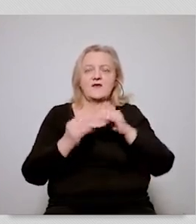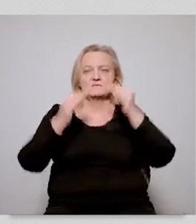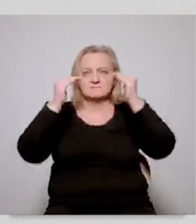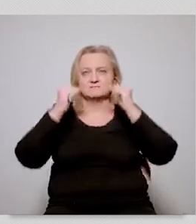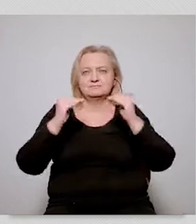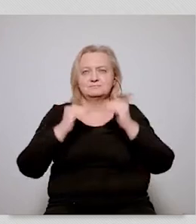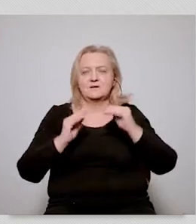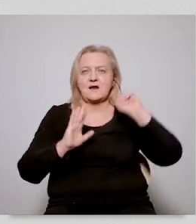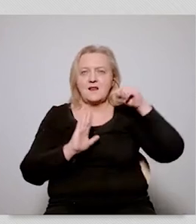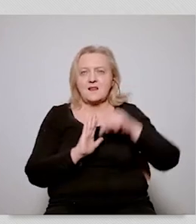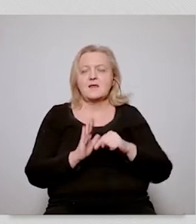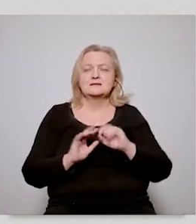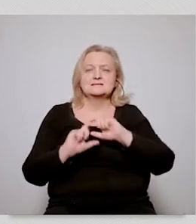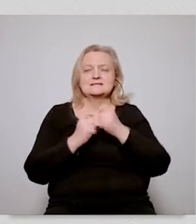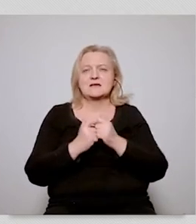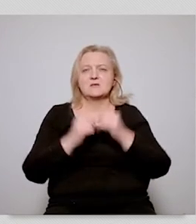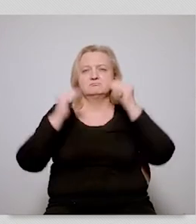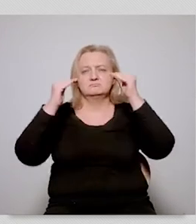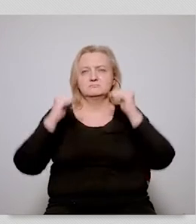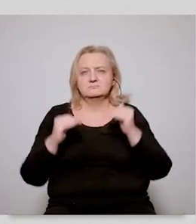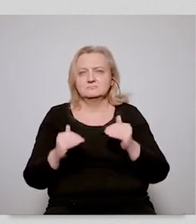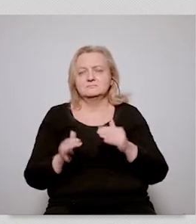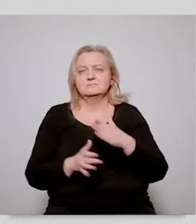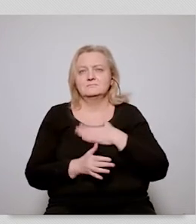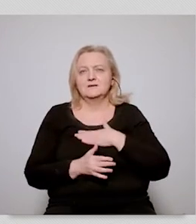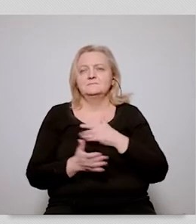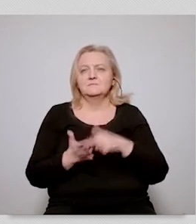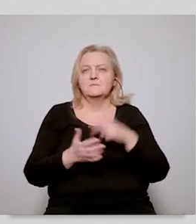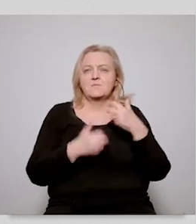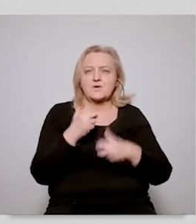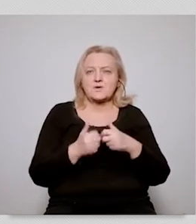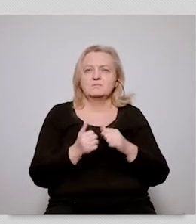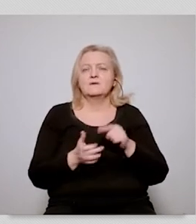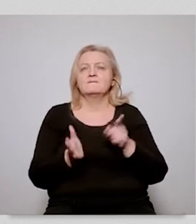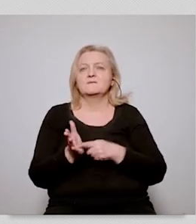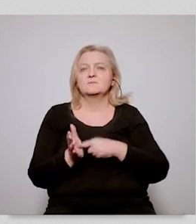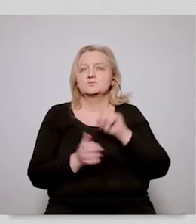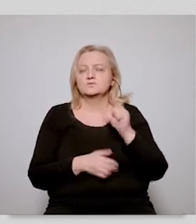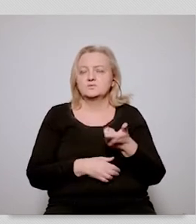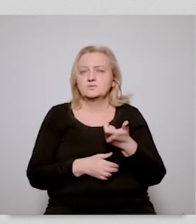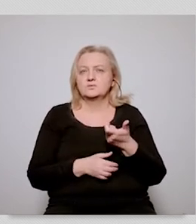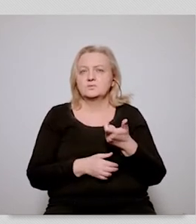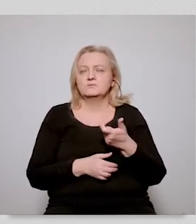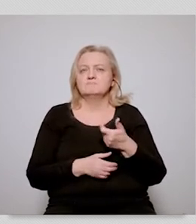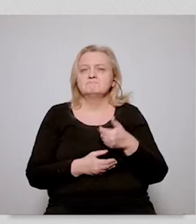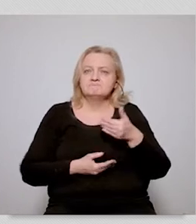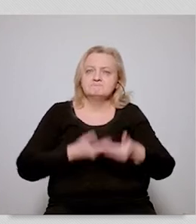globally when we go down to lower levels we see a cascade of problems that